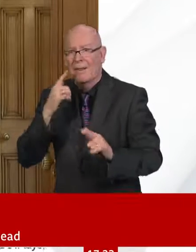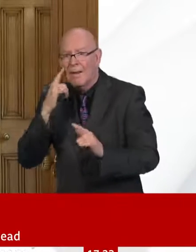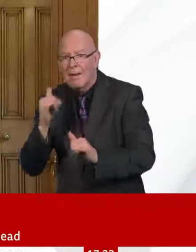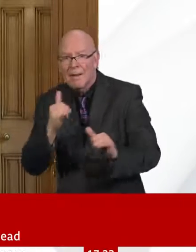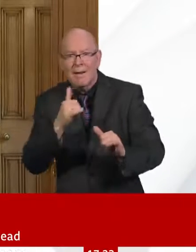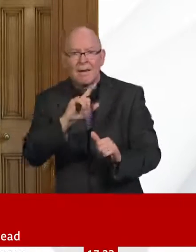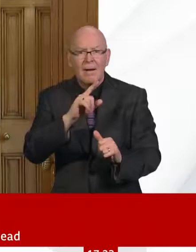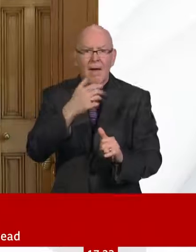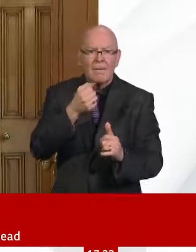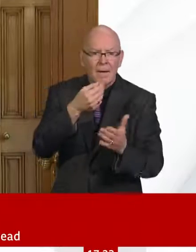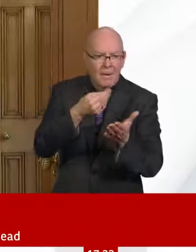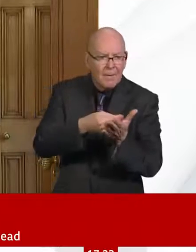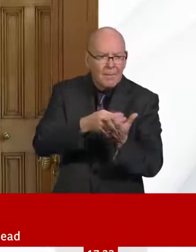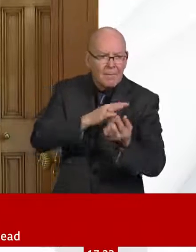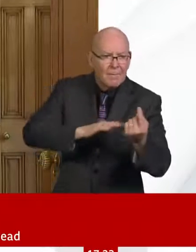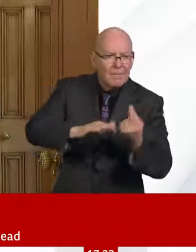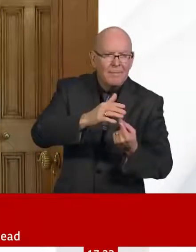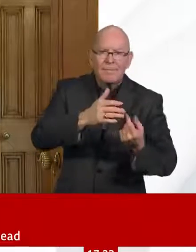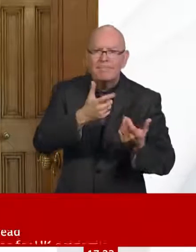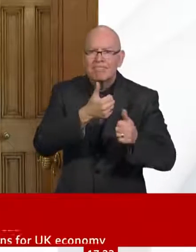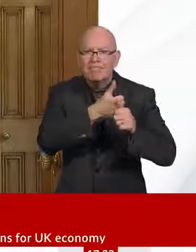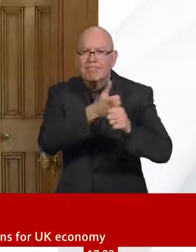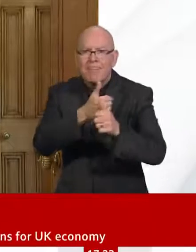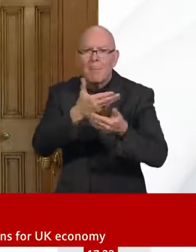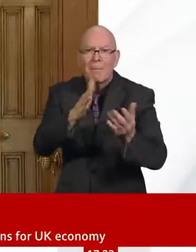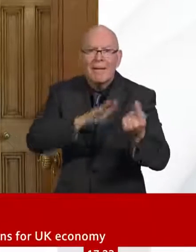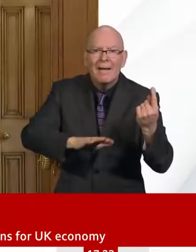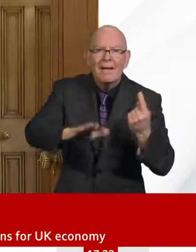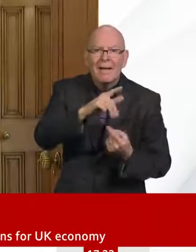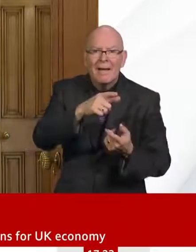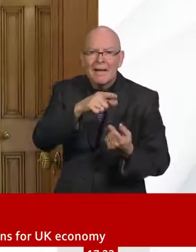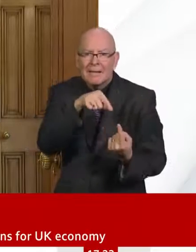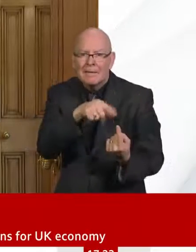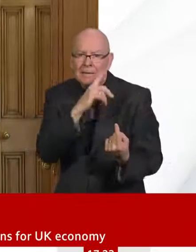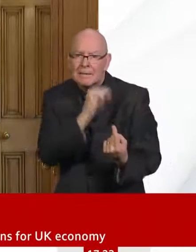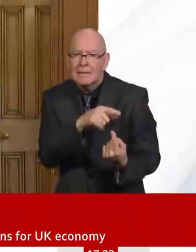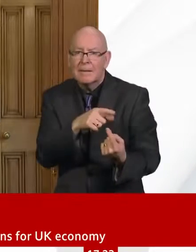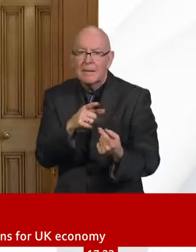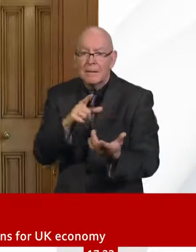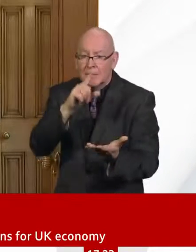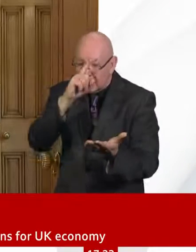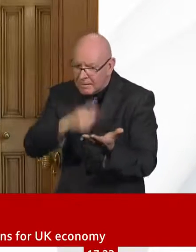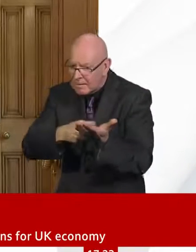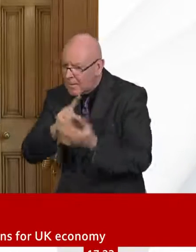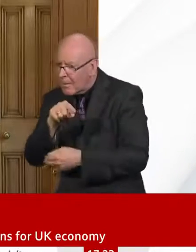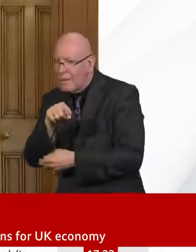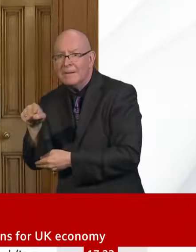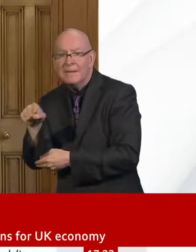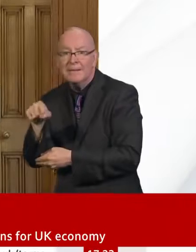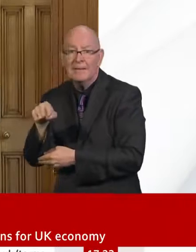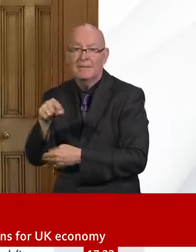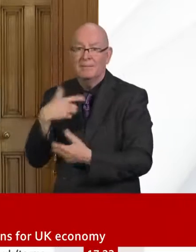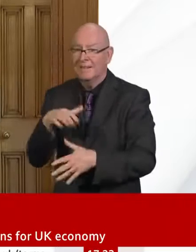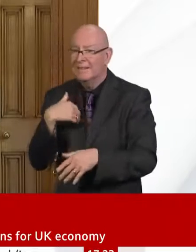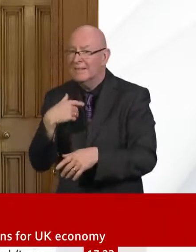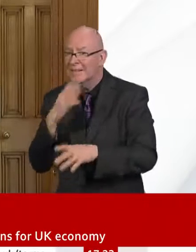that we set out before, which was about levelling up and spreading opportunity around this country. indeed, I believe that can still be a critical part